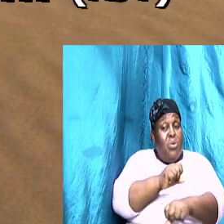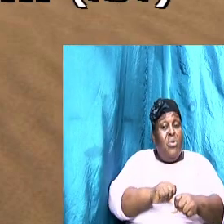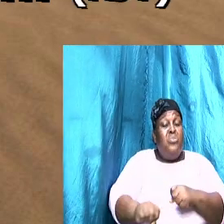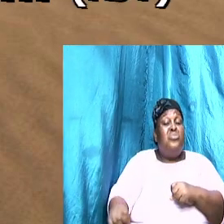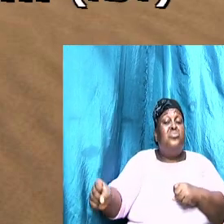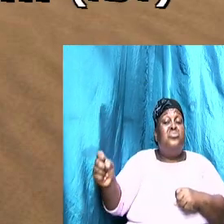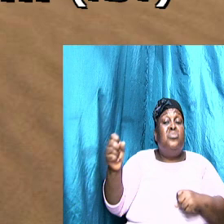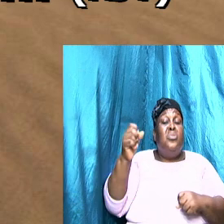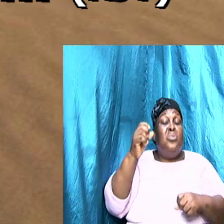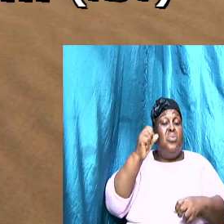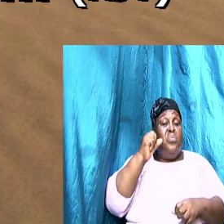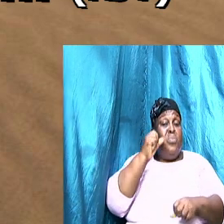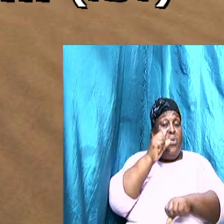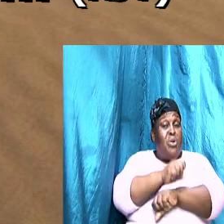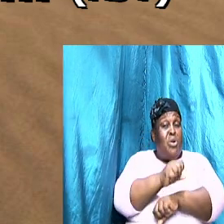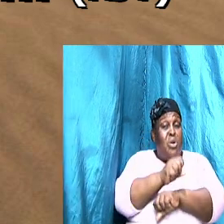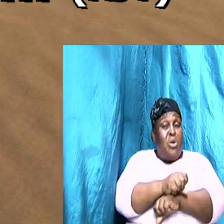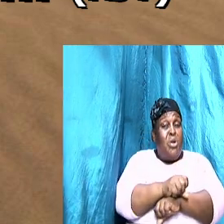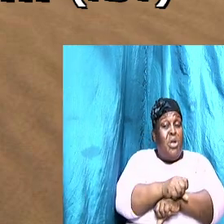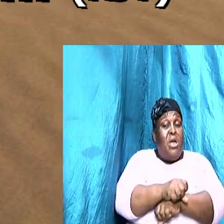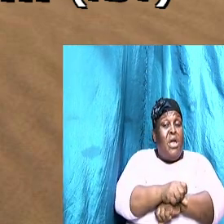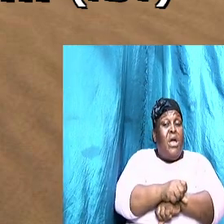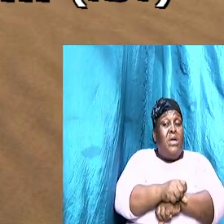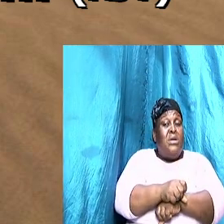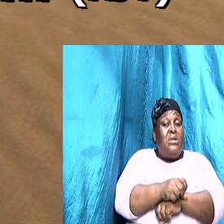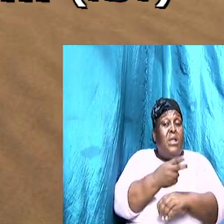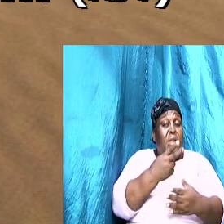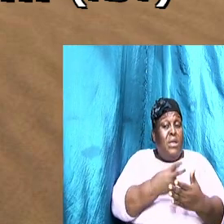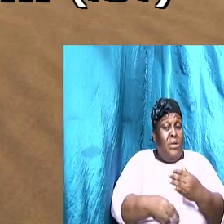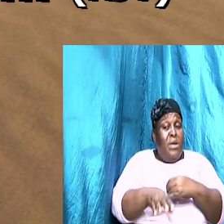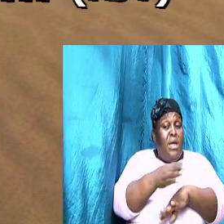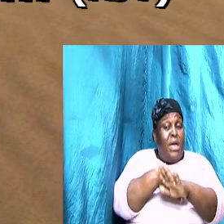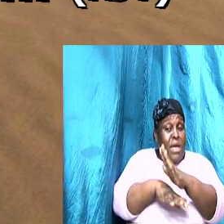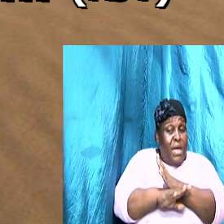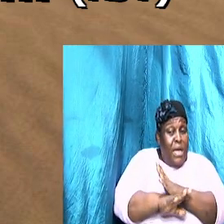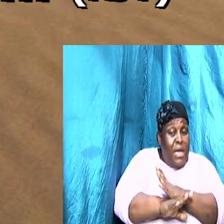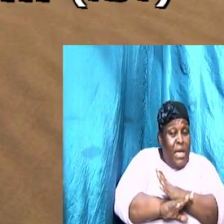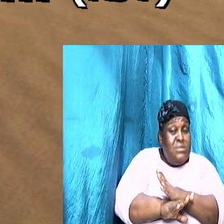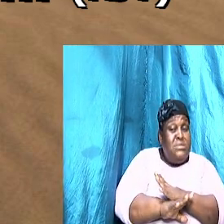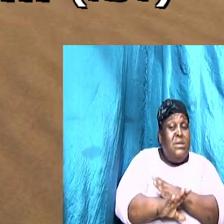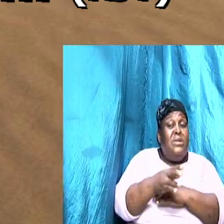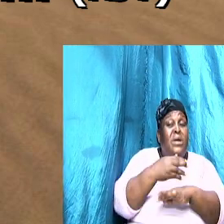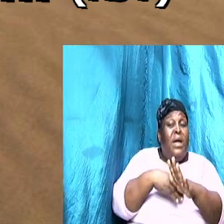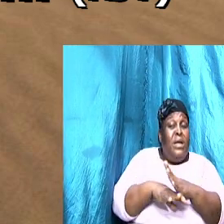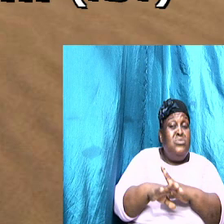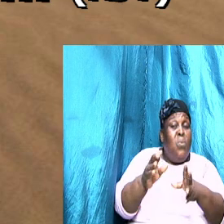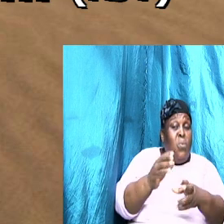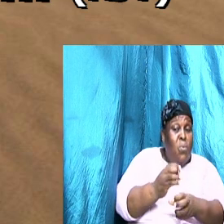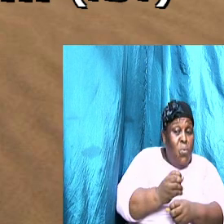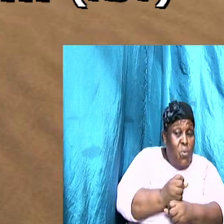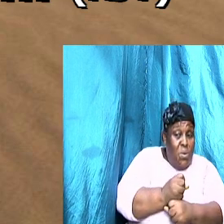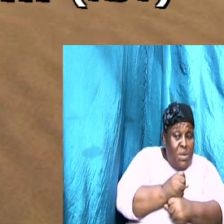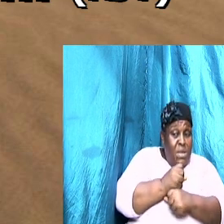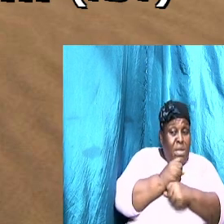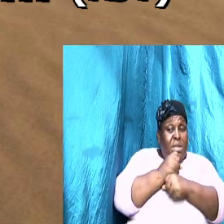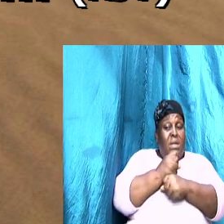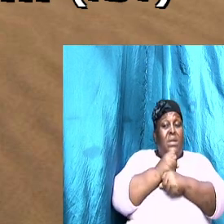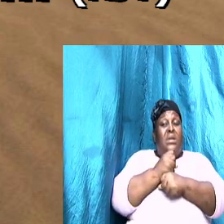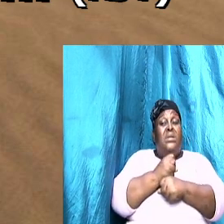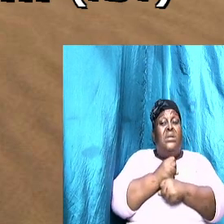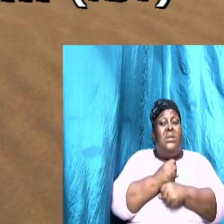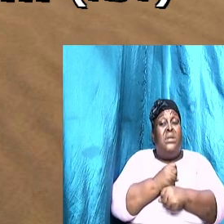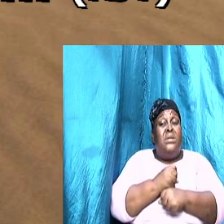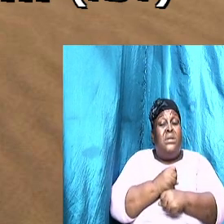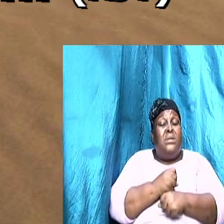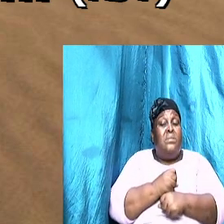thing work she laid her hand to the spindle and her hands hold the